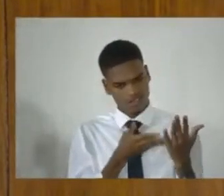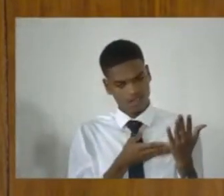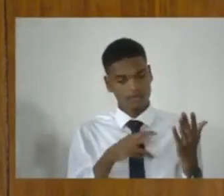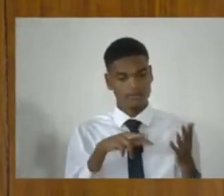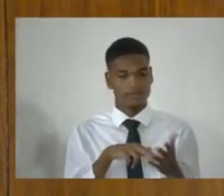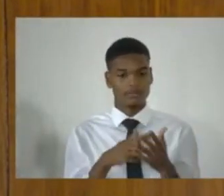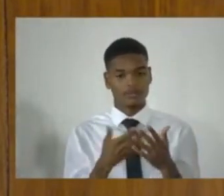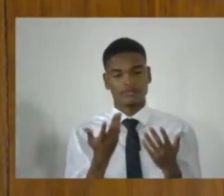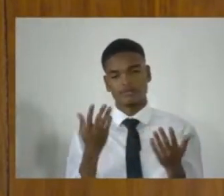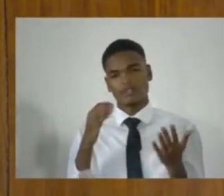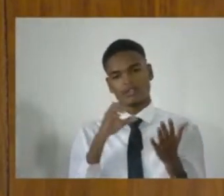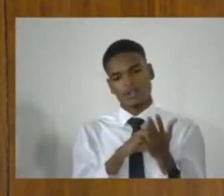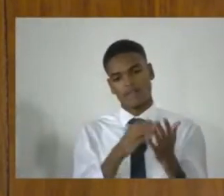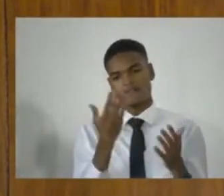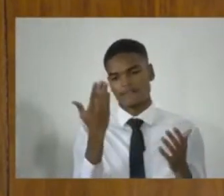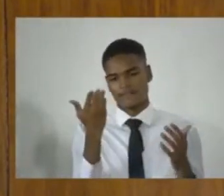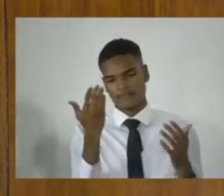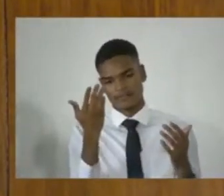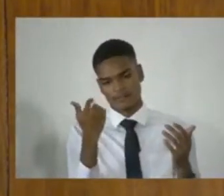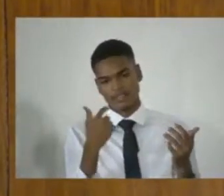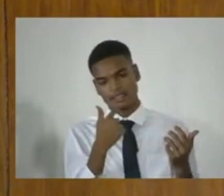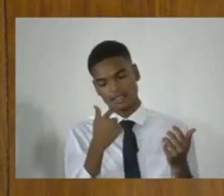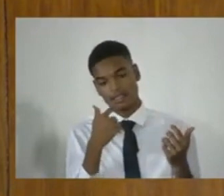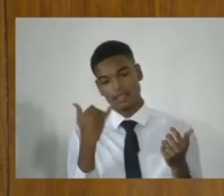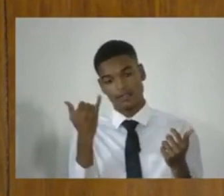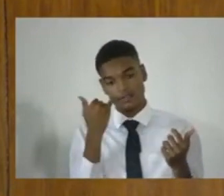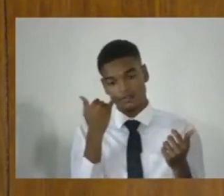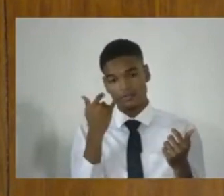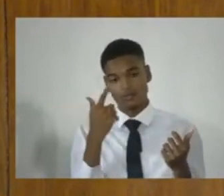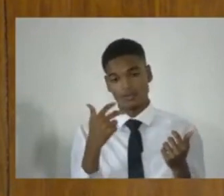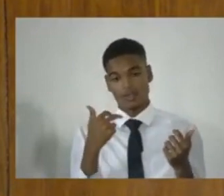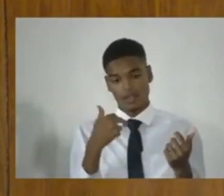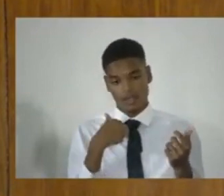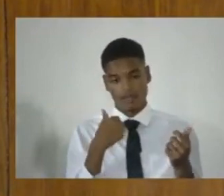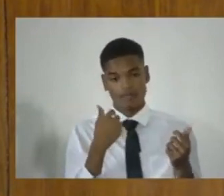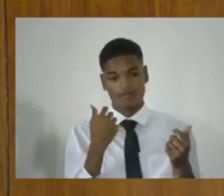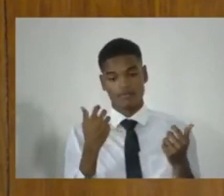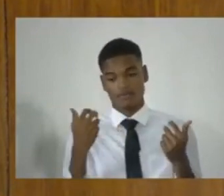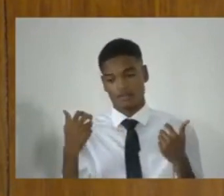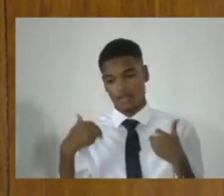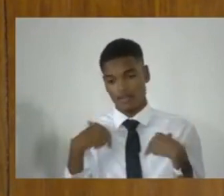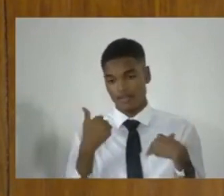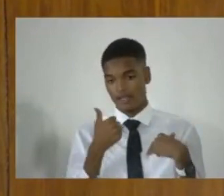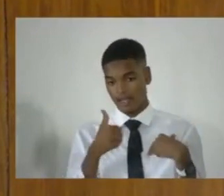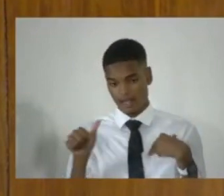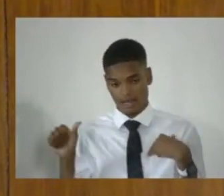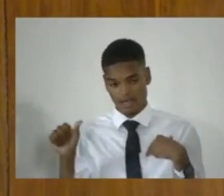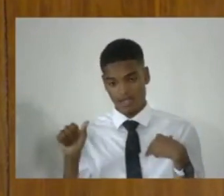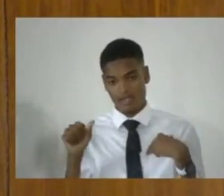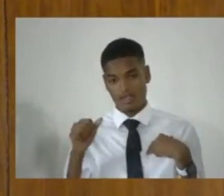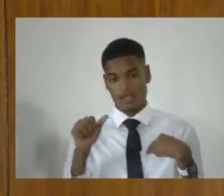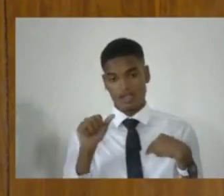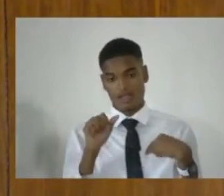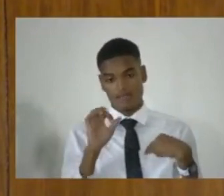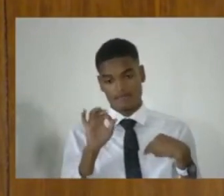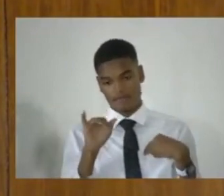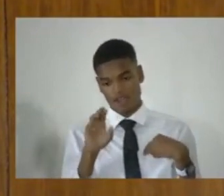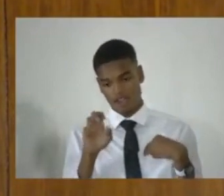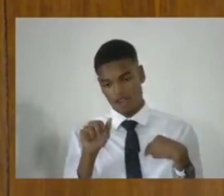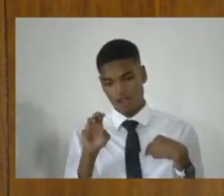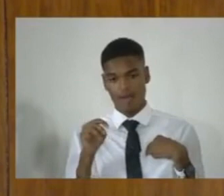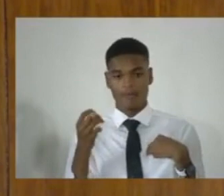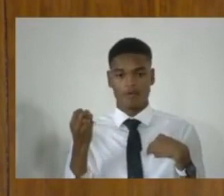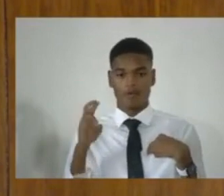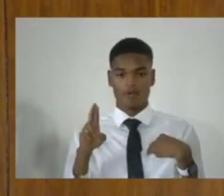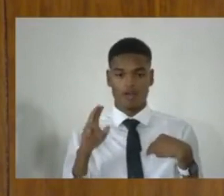clause 15 of the bill says that if you're in possession of any firearm or ammunition with intent, by that means,